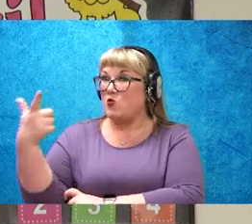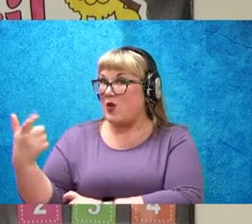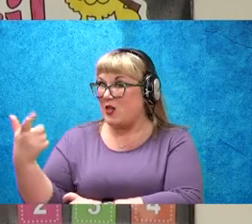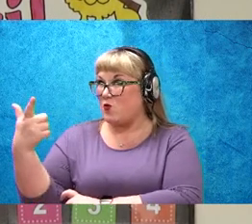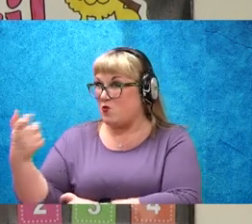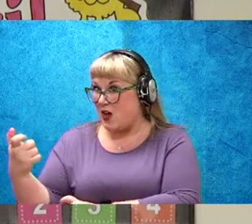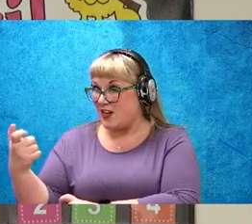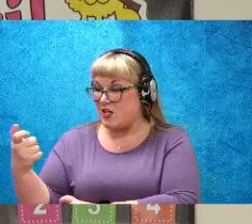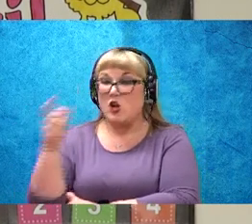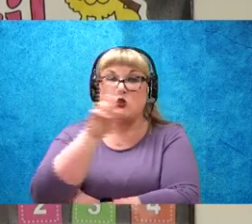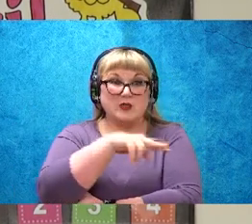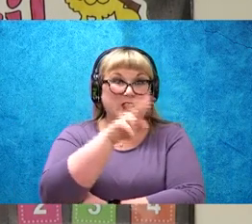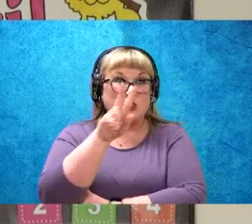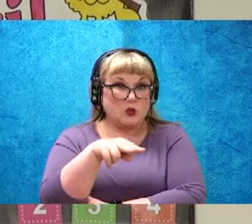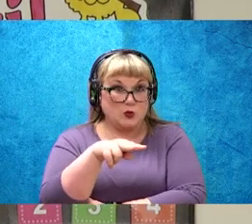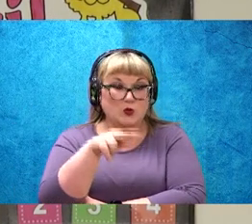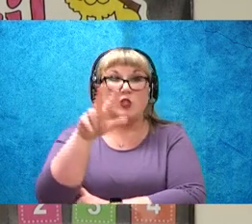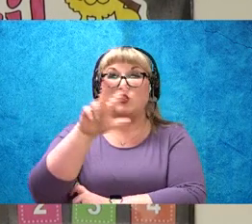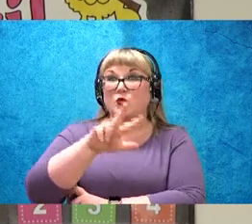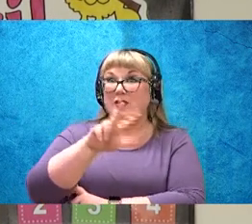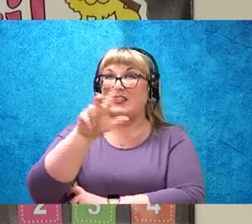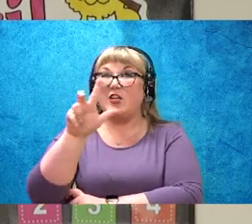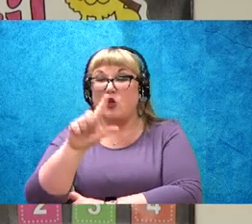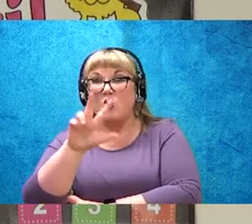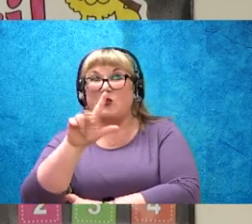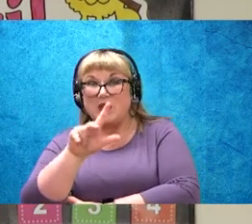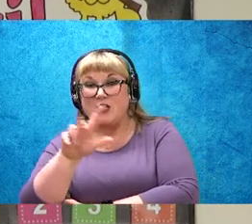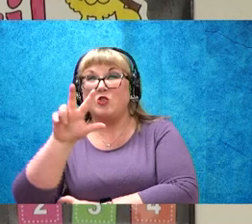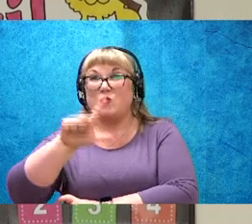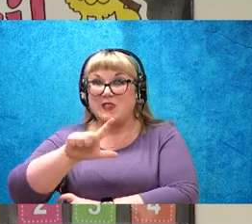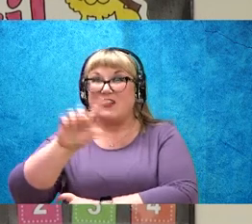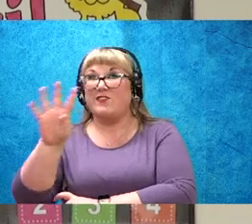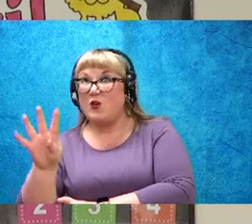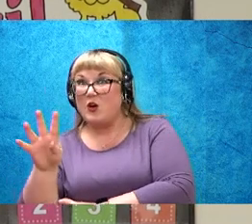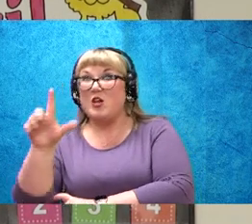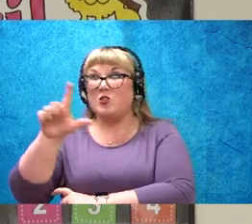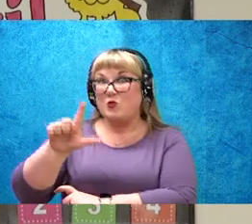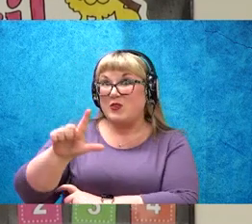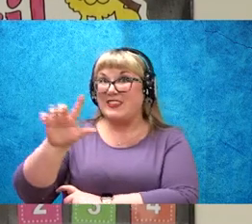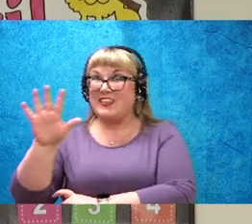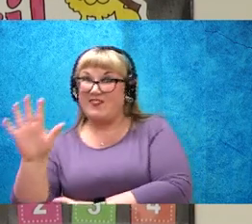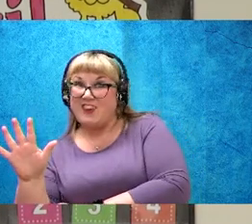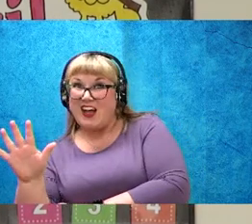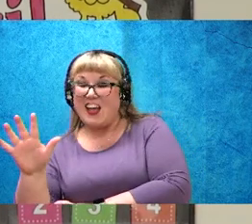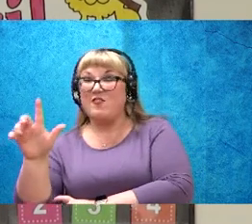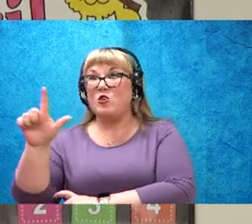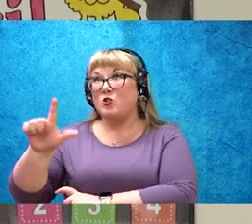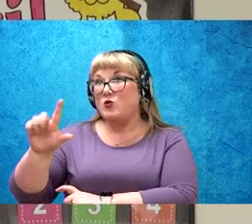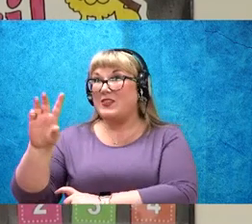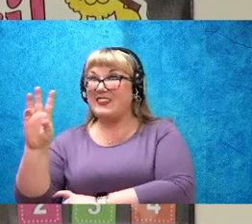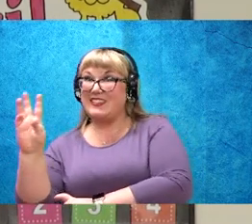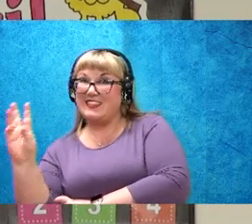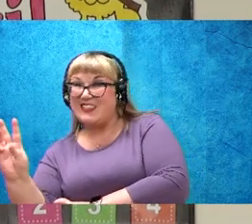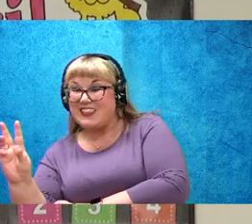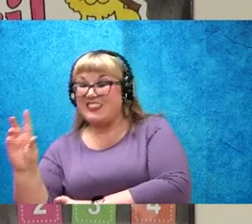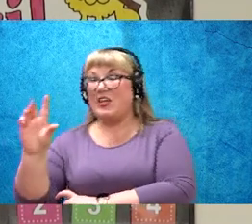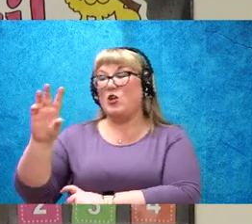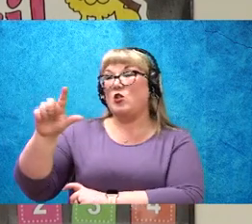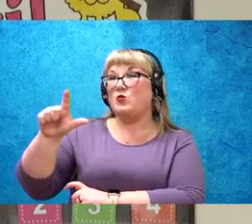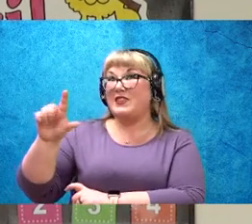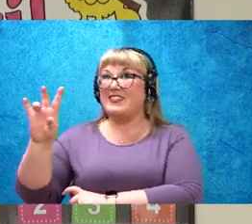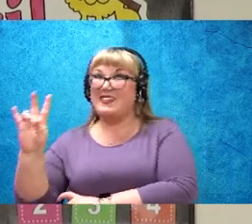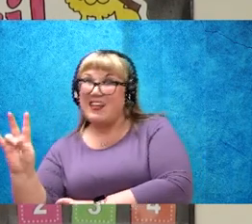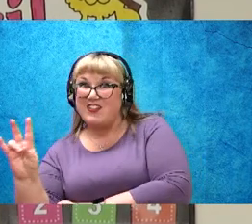twenty, twenty-one, twenty-two, twenty-three, twenty-four, twenty-five, twenty-six,